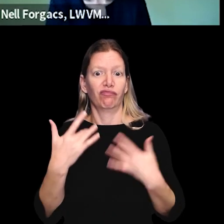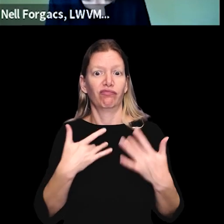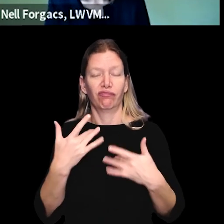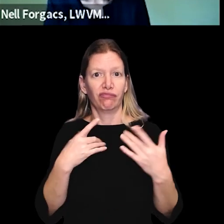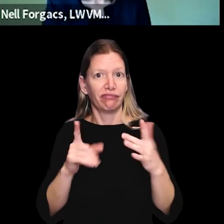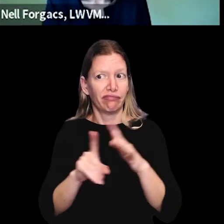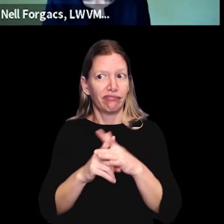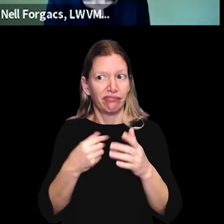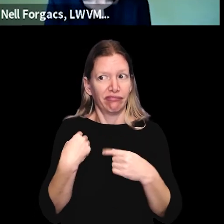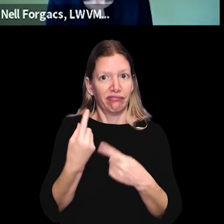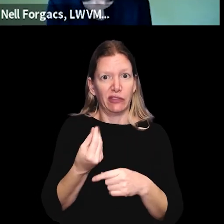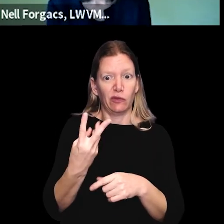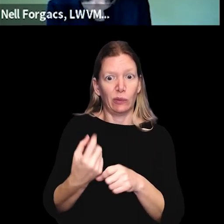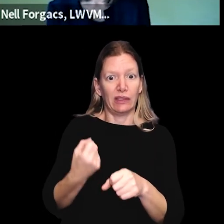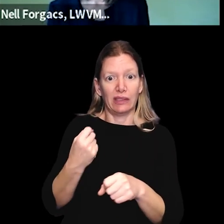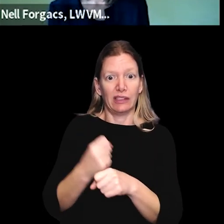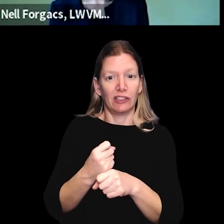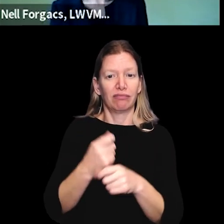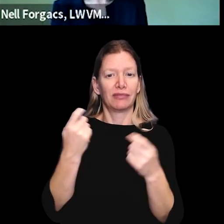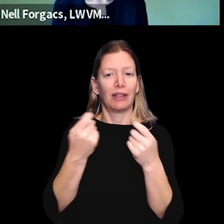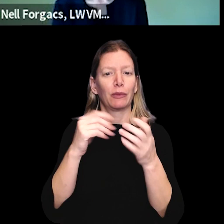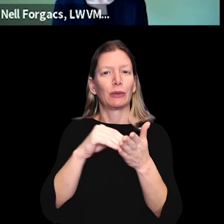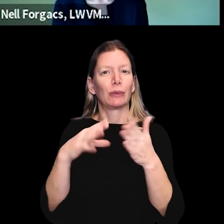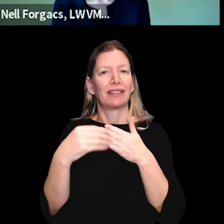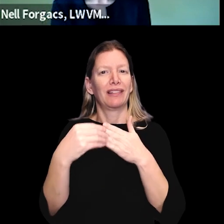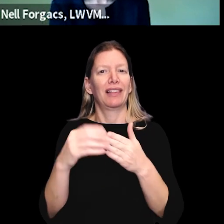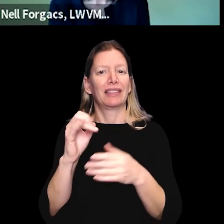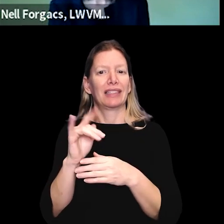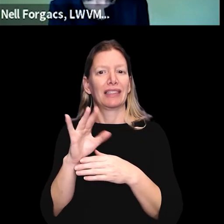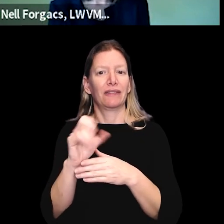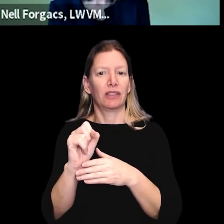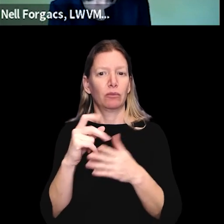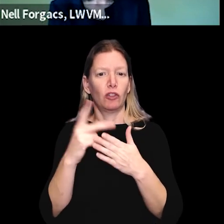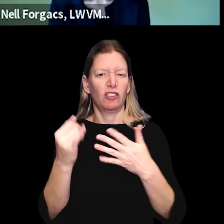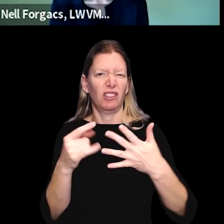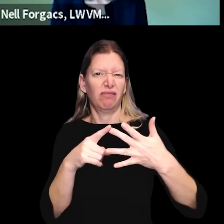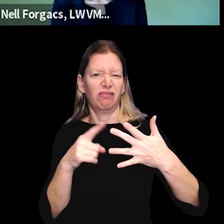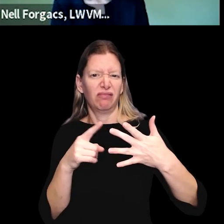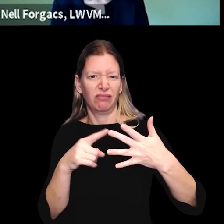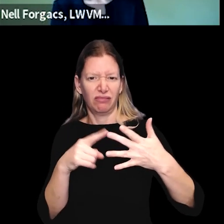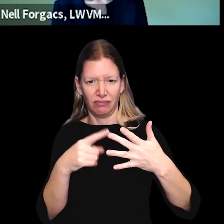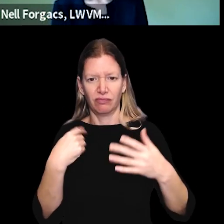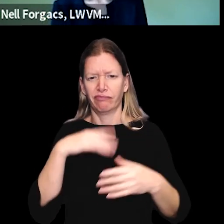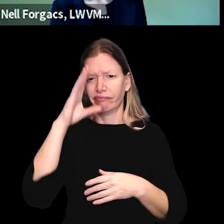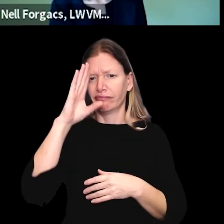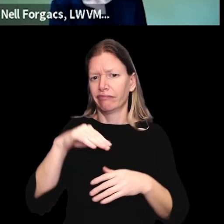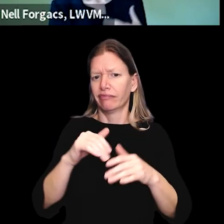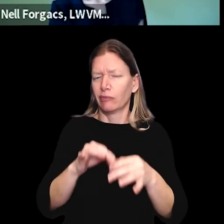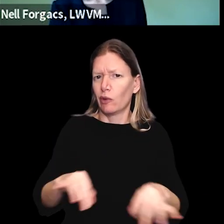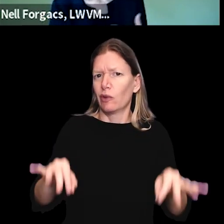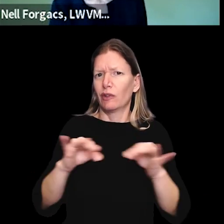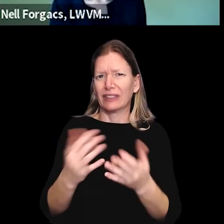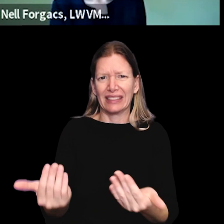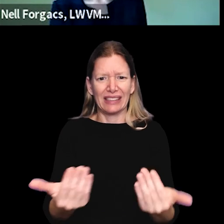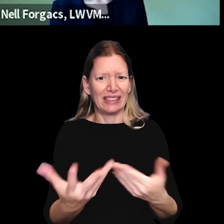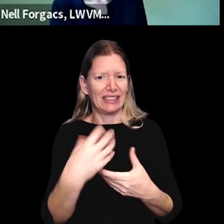Really exciting one that has come up over the past few years is celebrating student led civics projects. We all know how important it is to